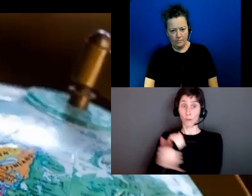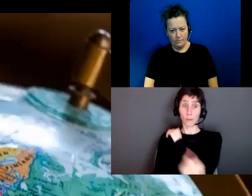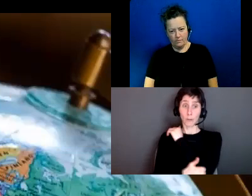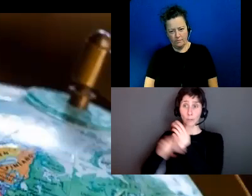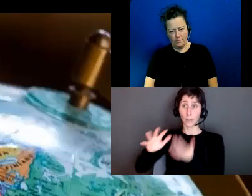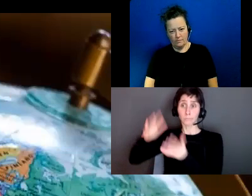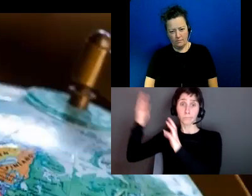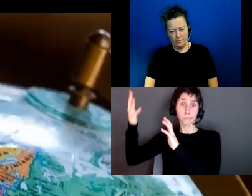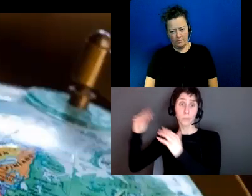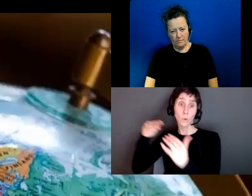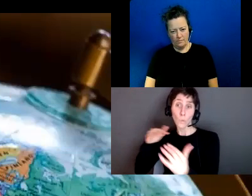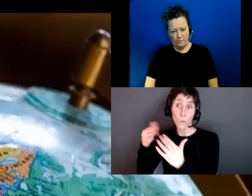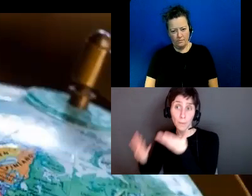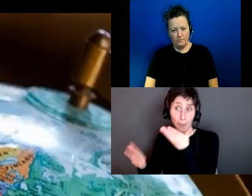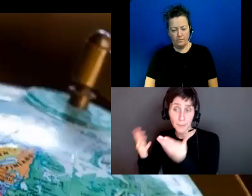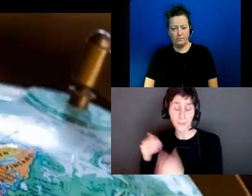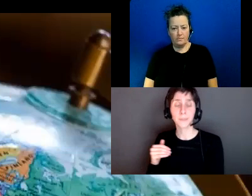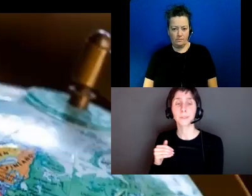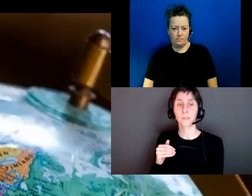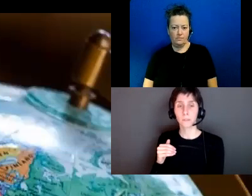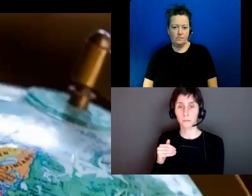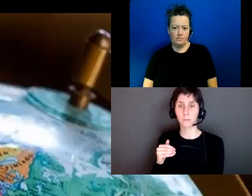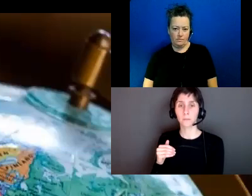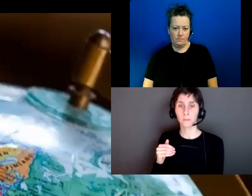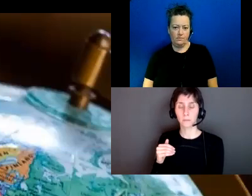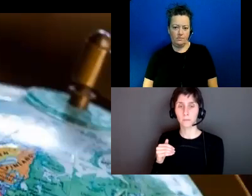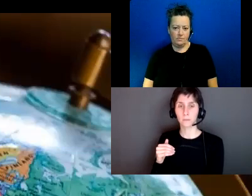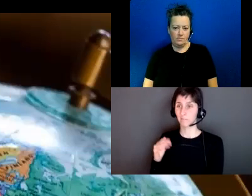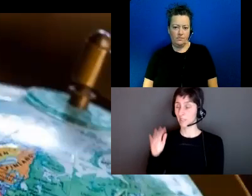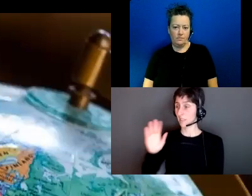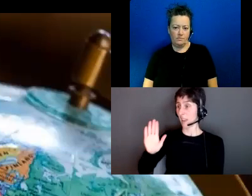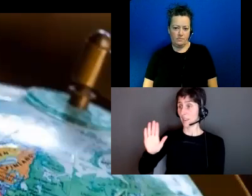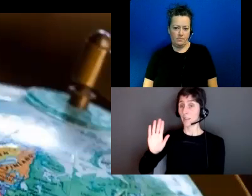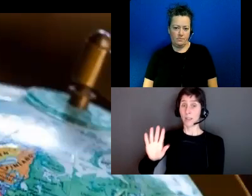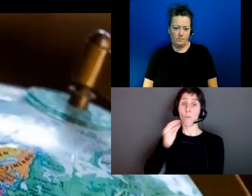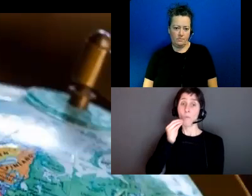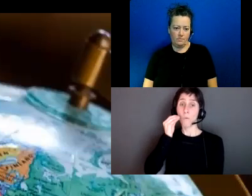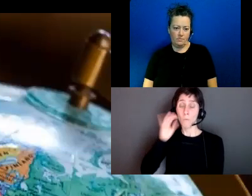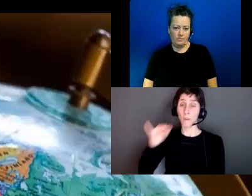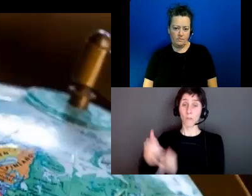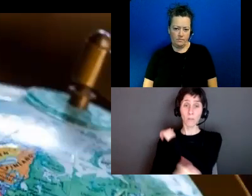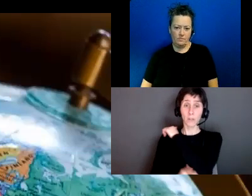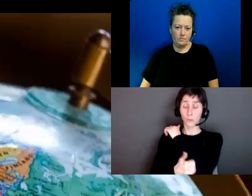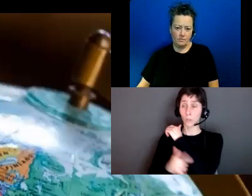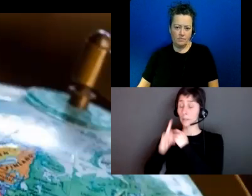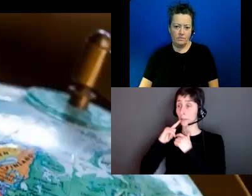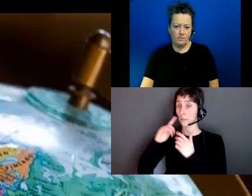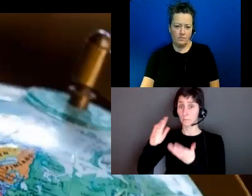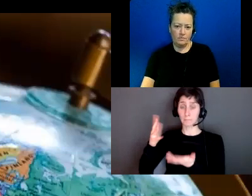war uh under very chaotic chaotic difficult or extreme circumstances